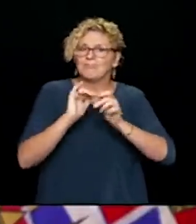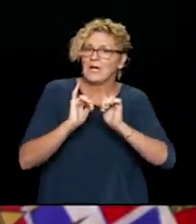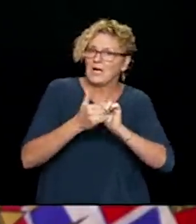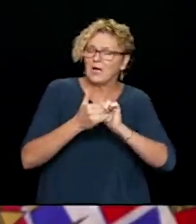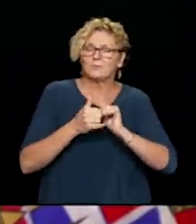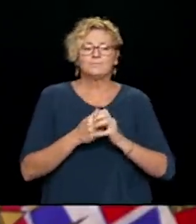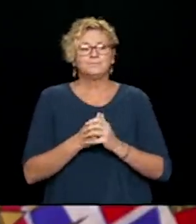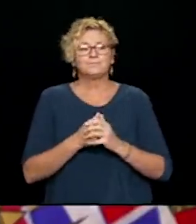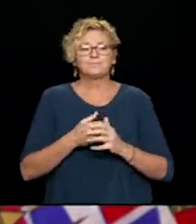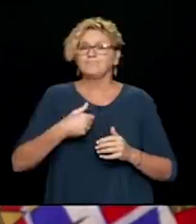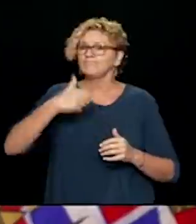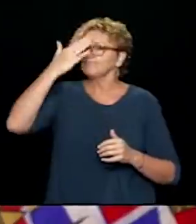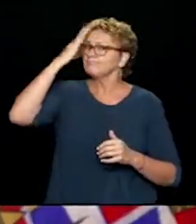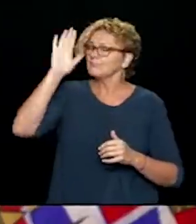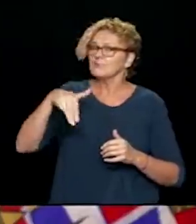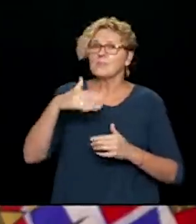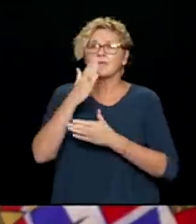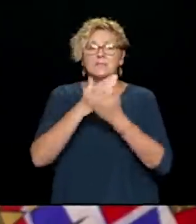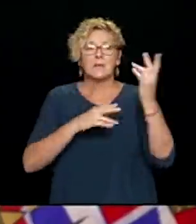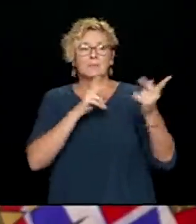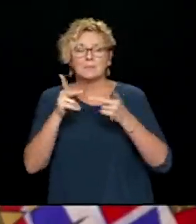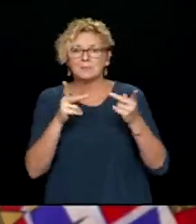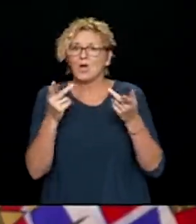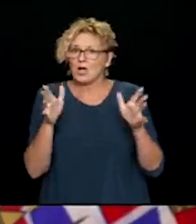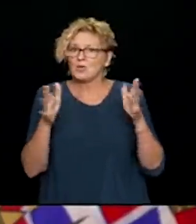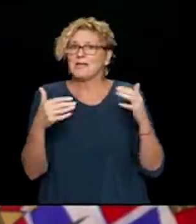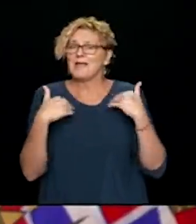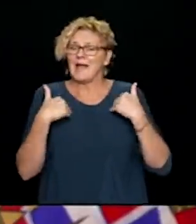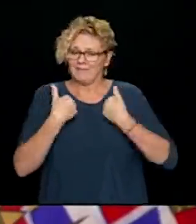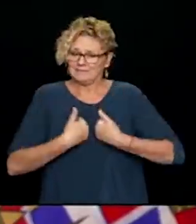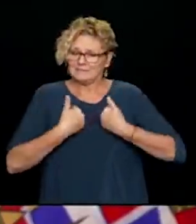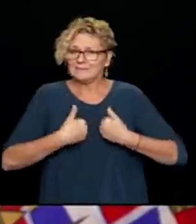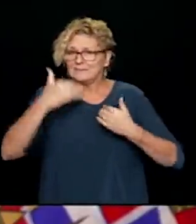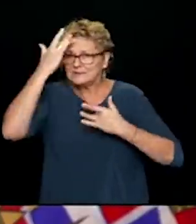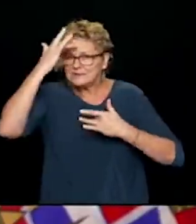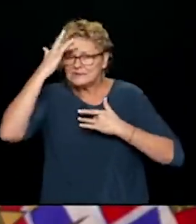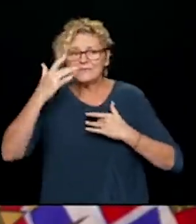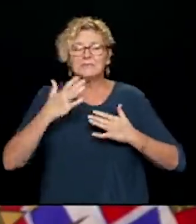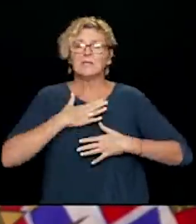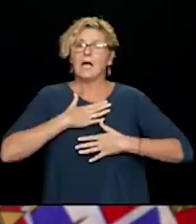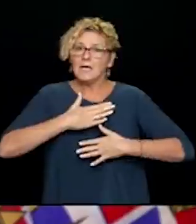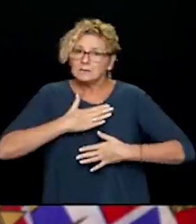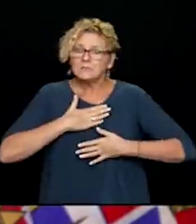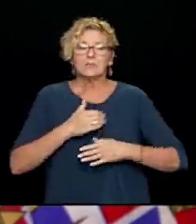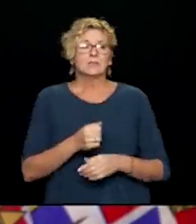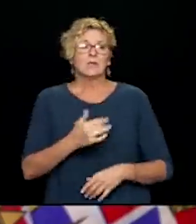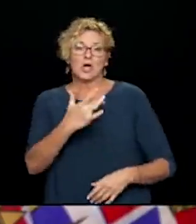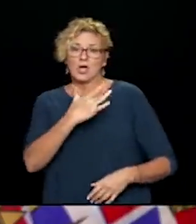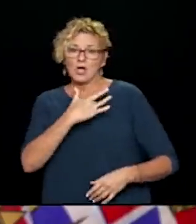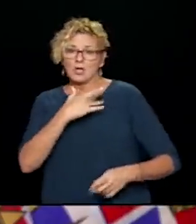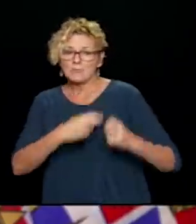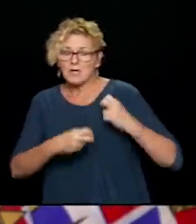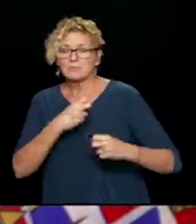there are important considerations, particularly for people who have underlying lung disease or asthma,